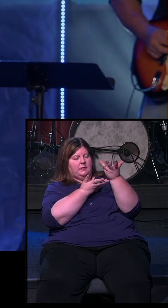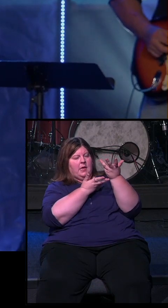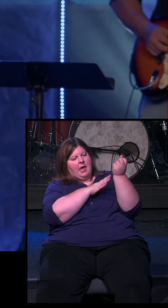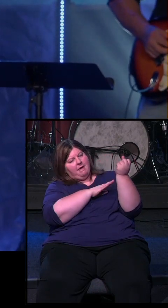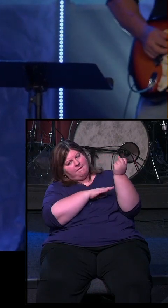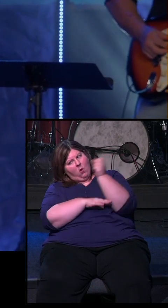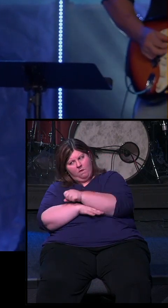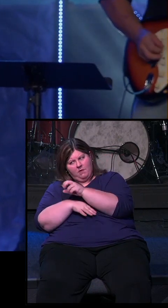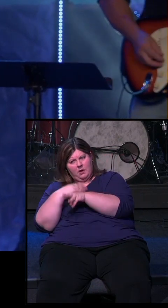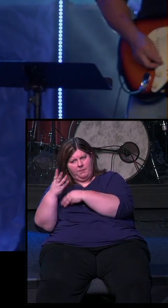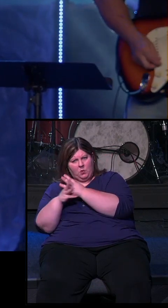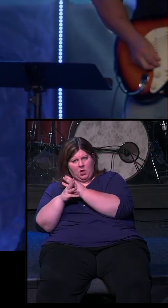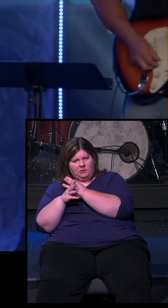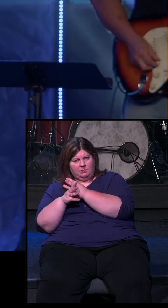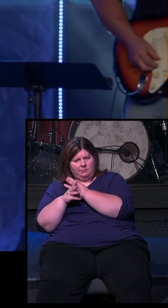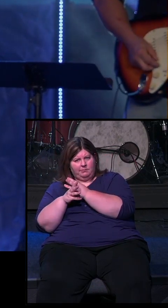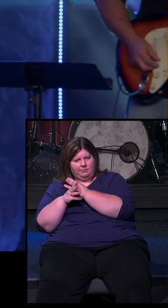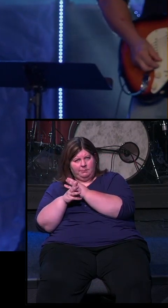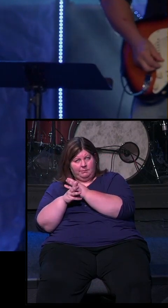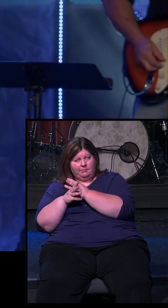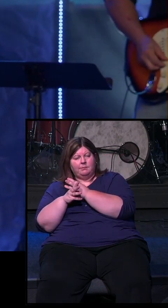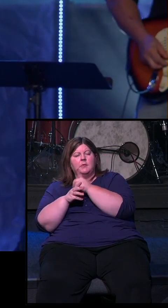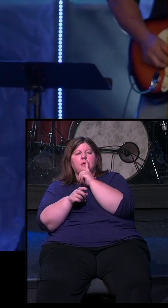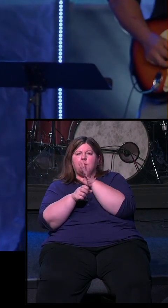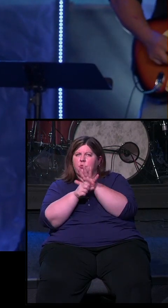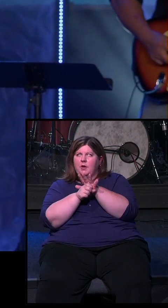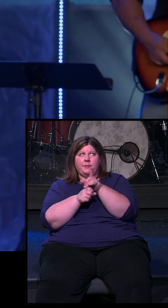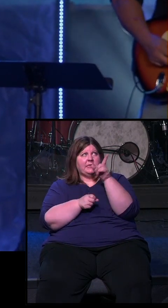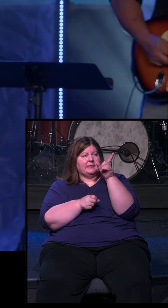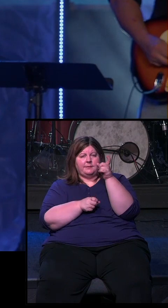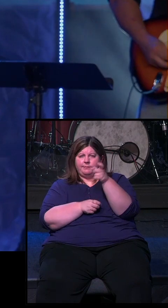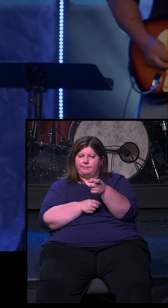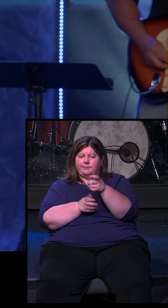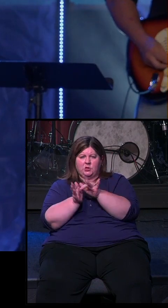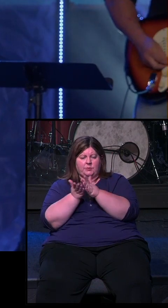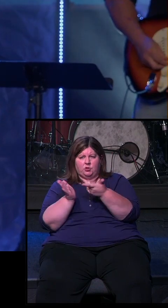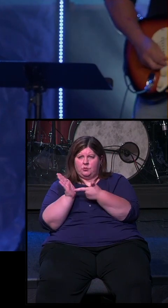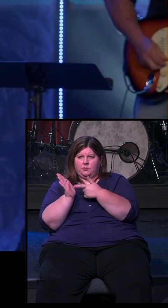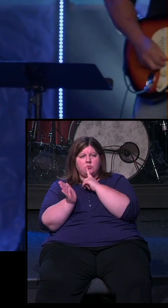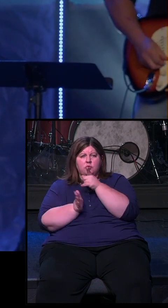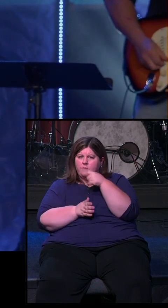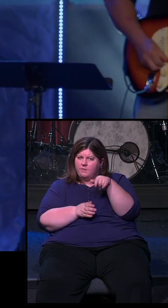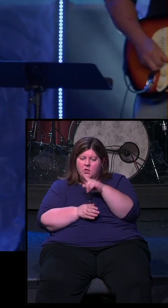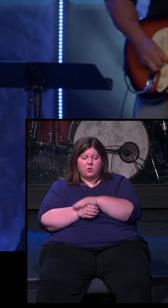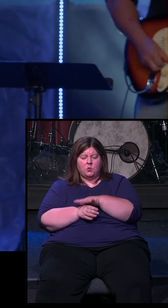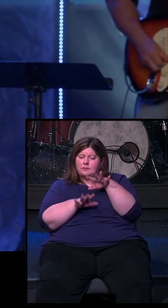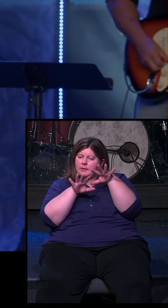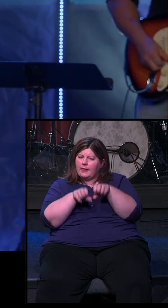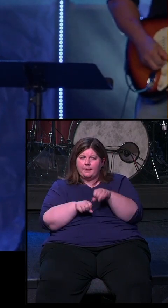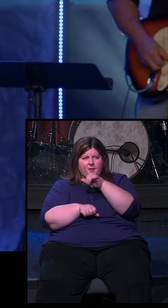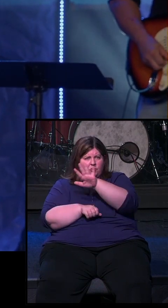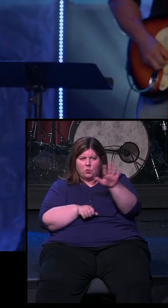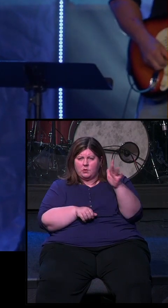overcome the world. That is a promise of God in Scripture that is true for you. It's yours in Scripture.